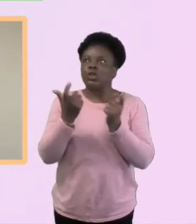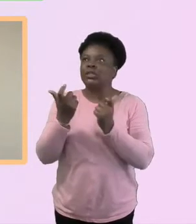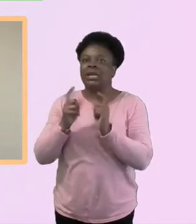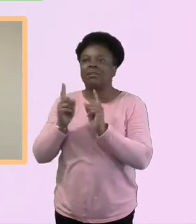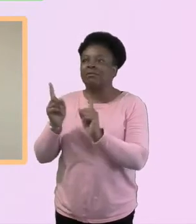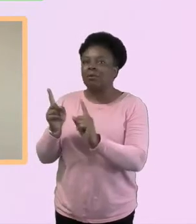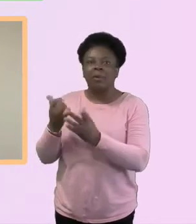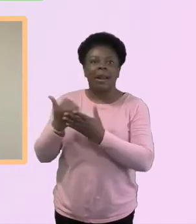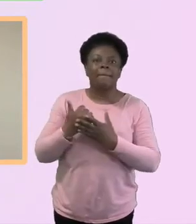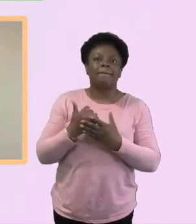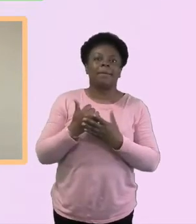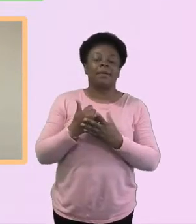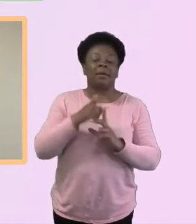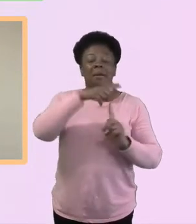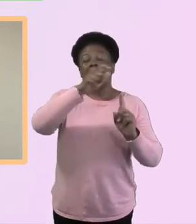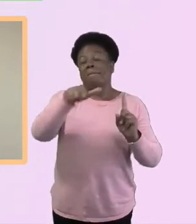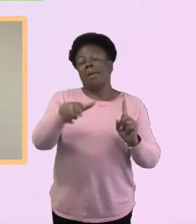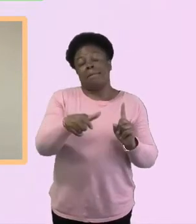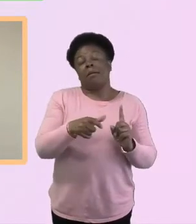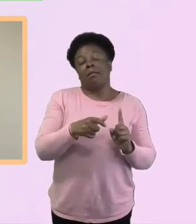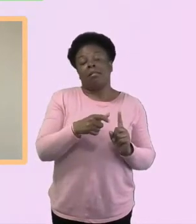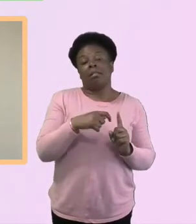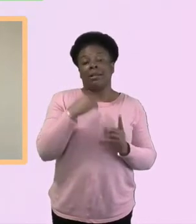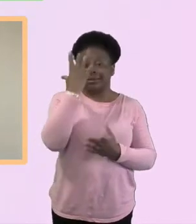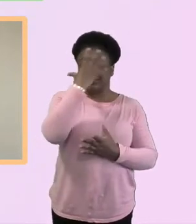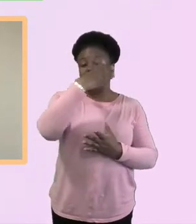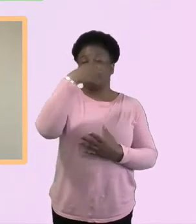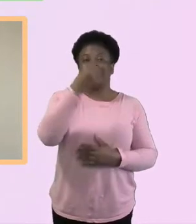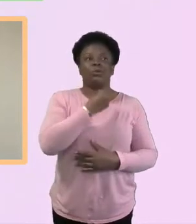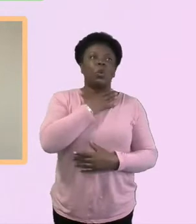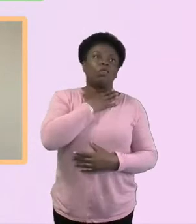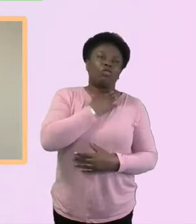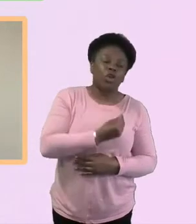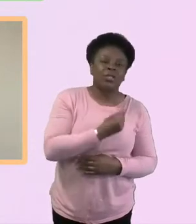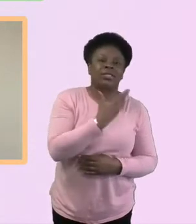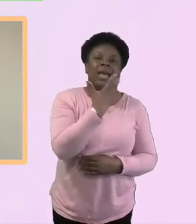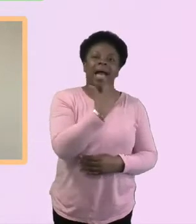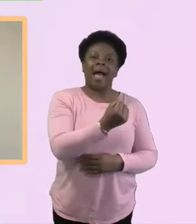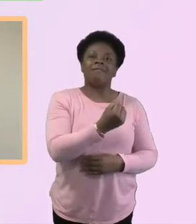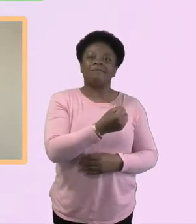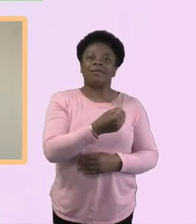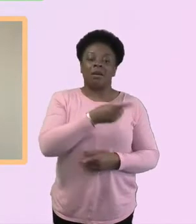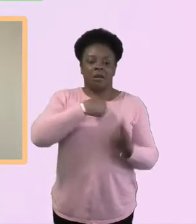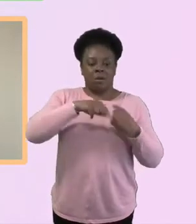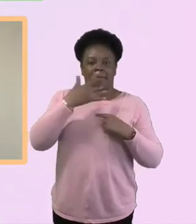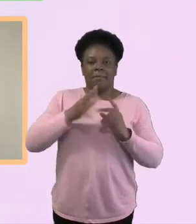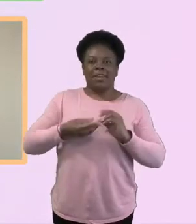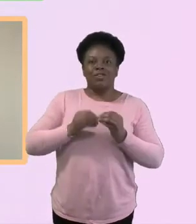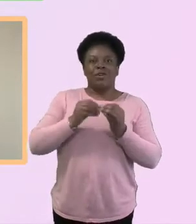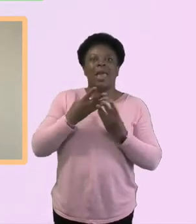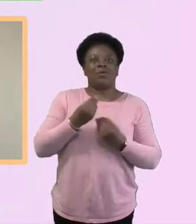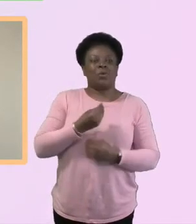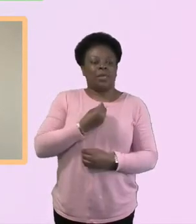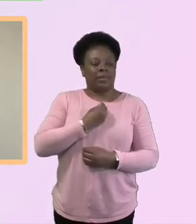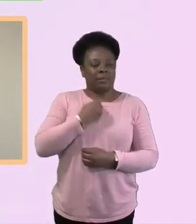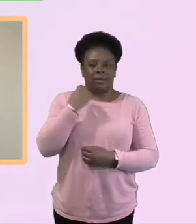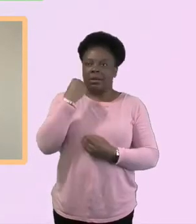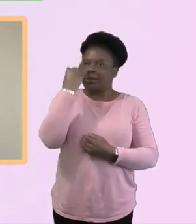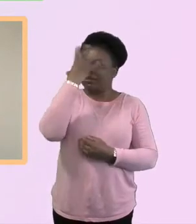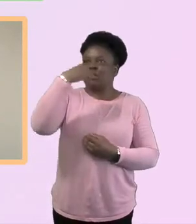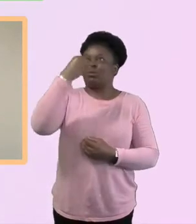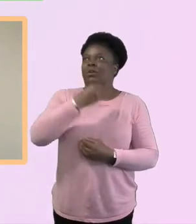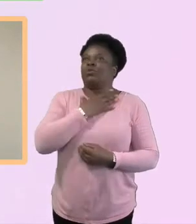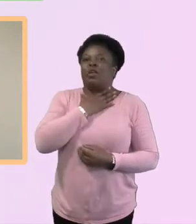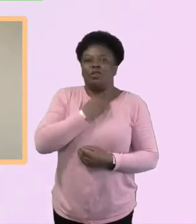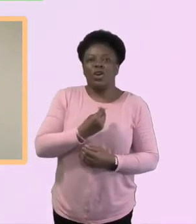spiritually thirsty. It's how we're, it's how we're made. But I think now maybe there's people are verbalizing it and questioning it perhaps even more or slightly more open